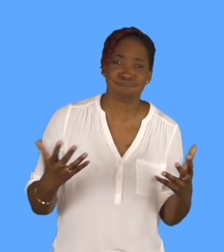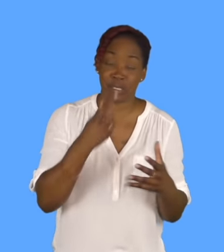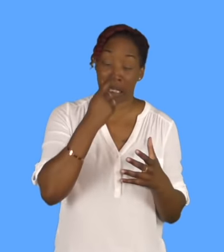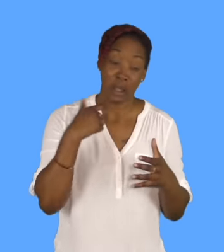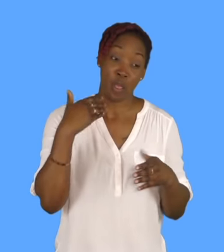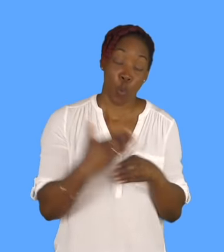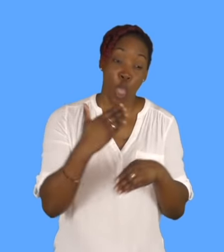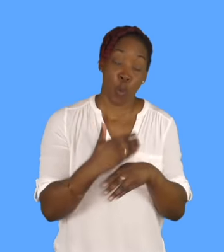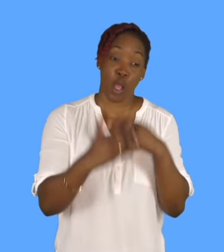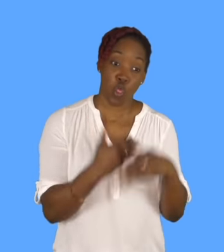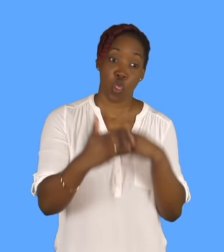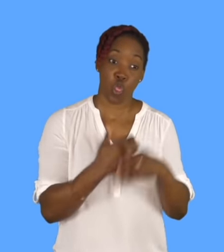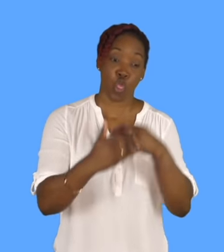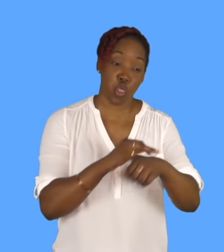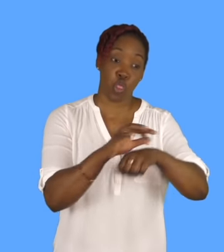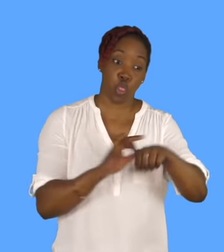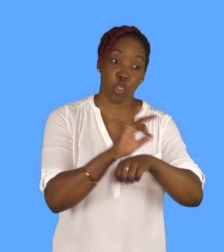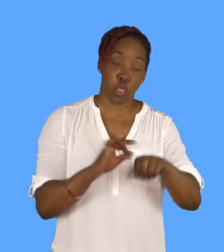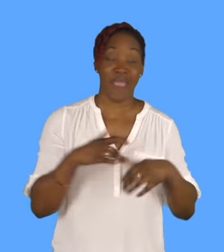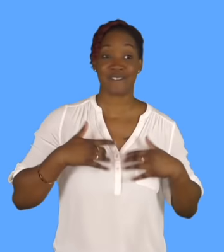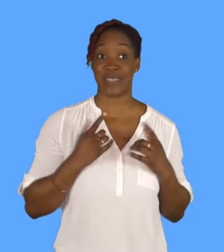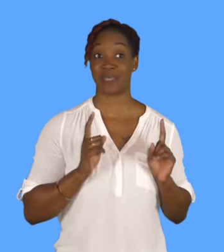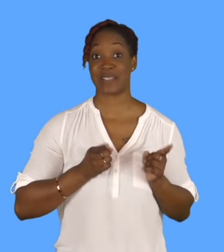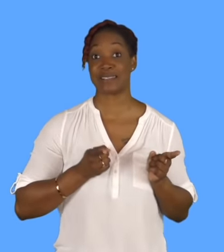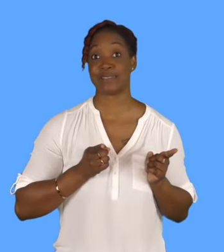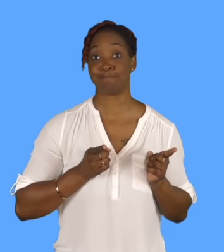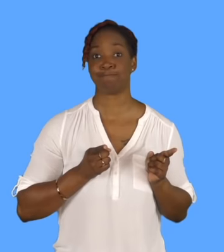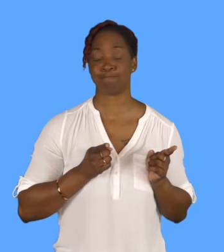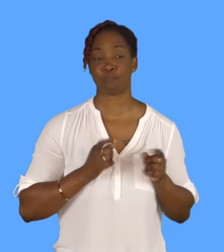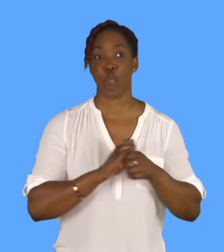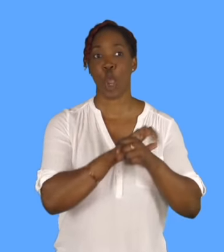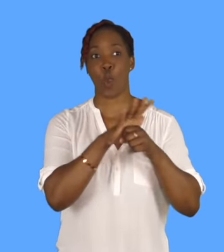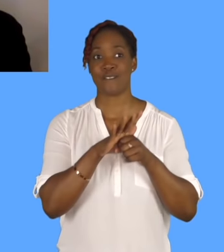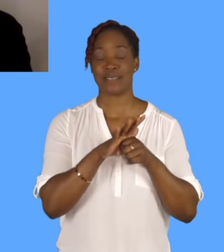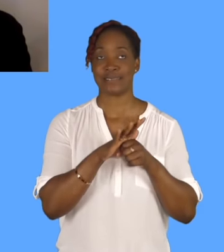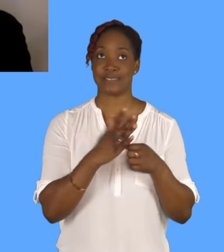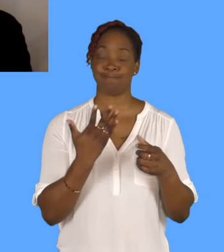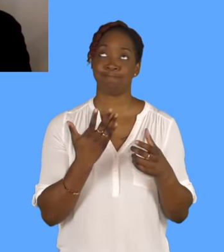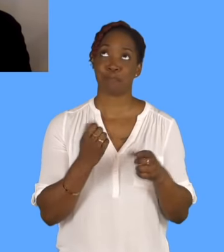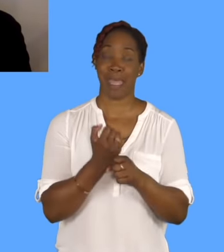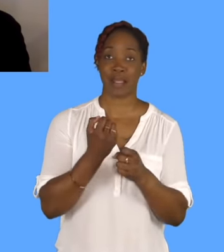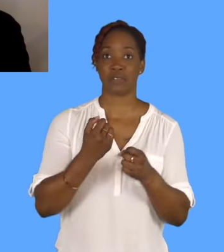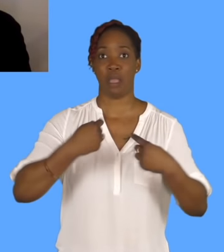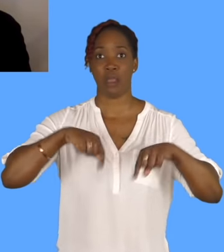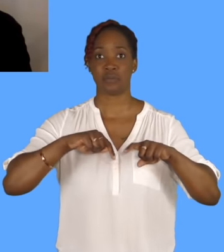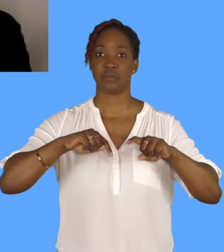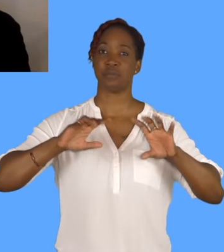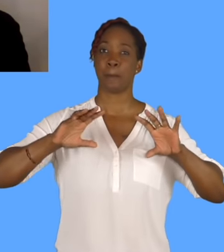COVID, I think, sort of made us pause and get our priorities